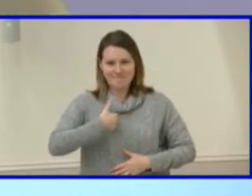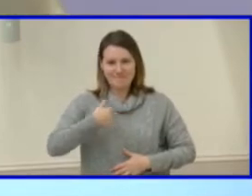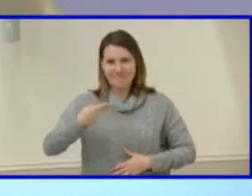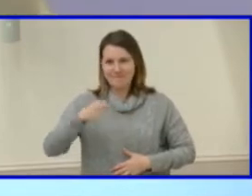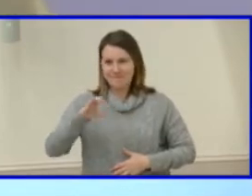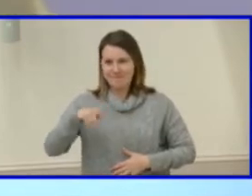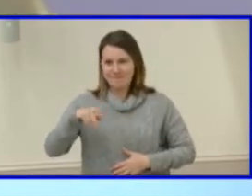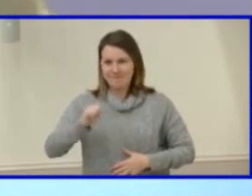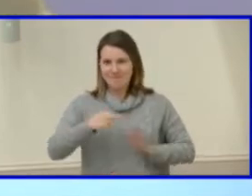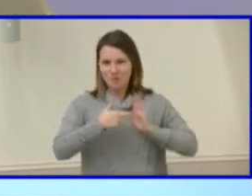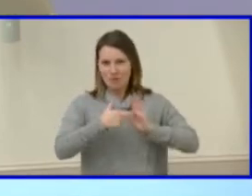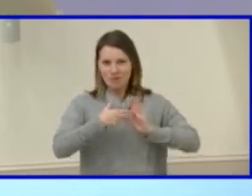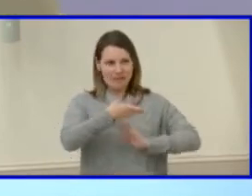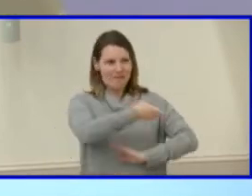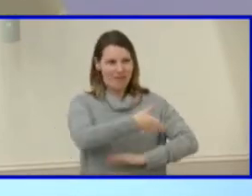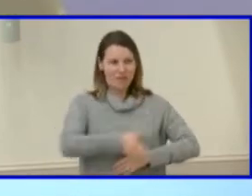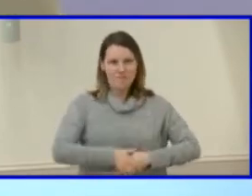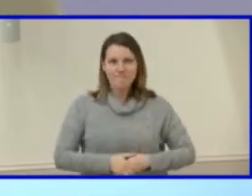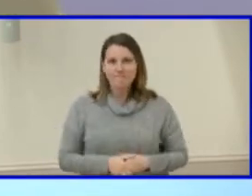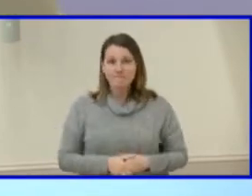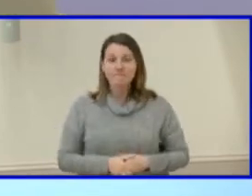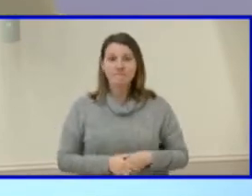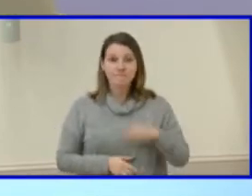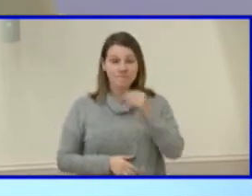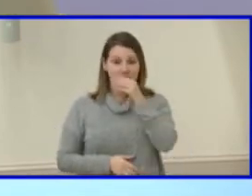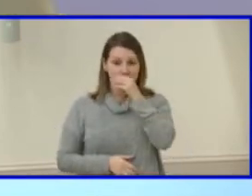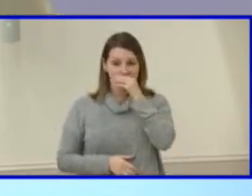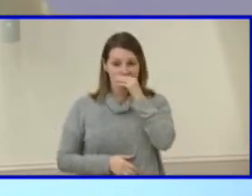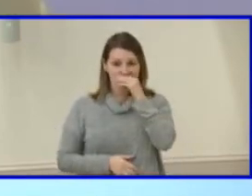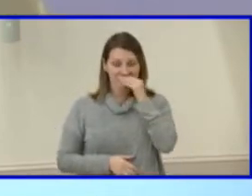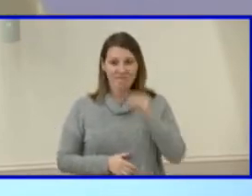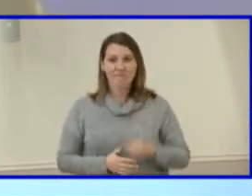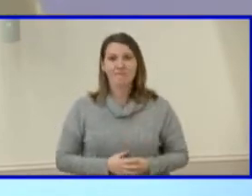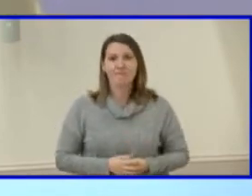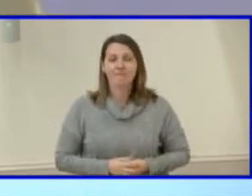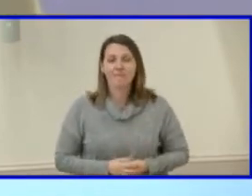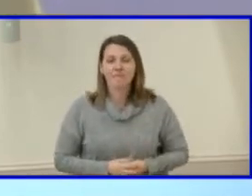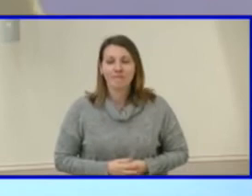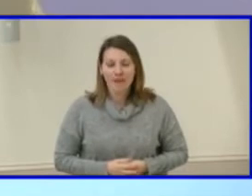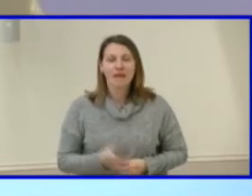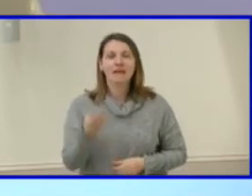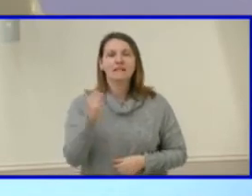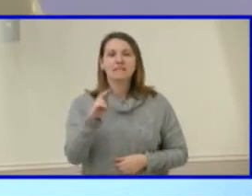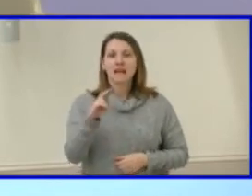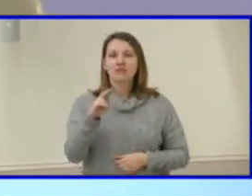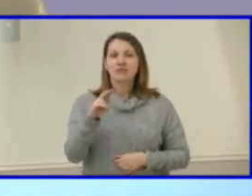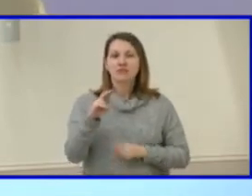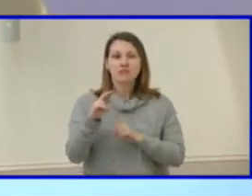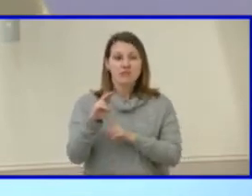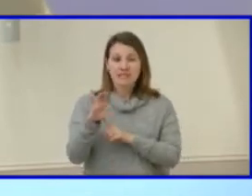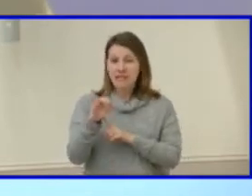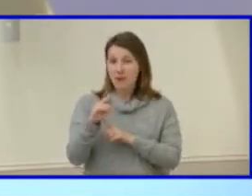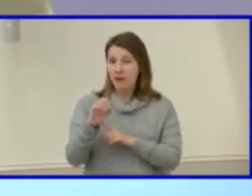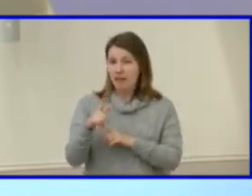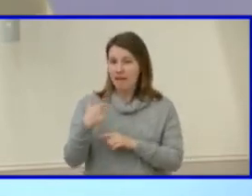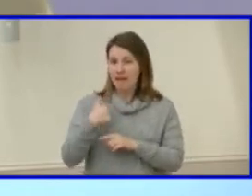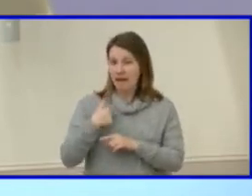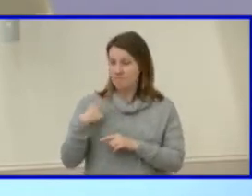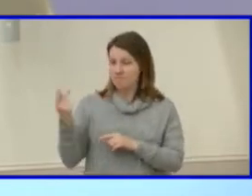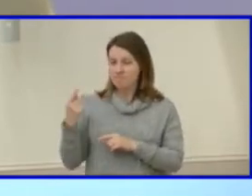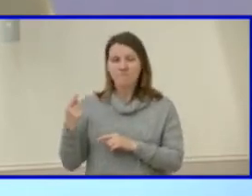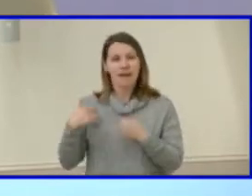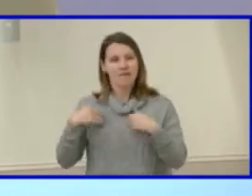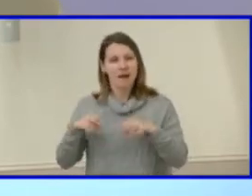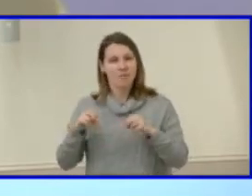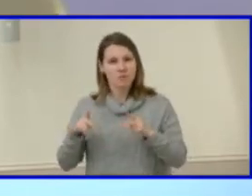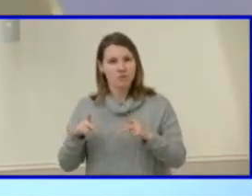Just a couple of things. Dr. Pat Fromm and I both have had the opportunity to meet with some